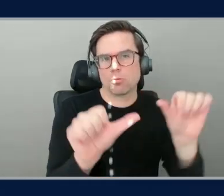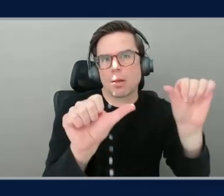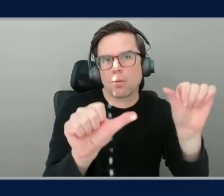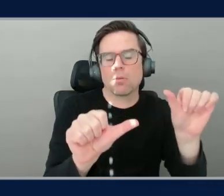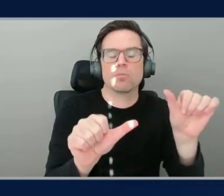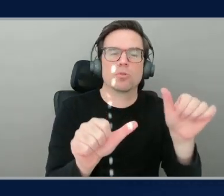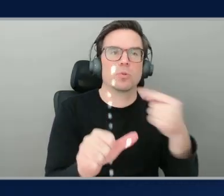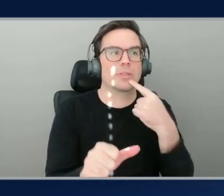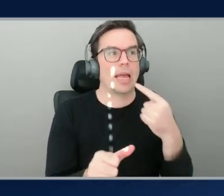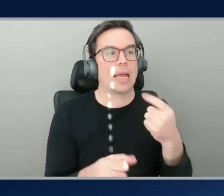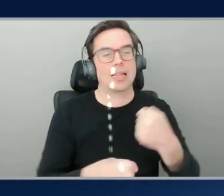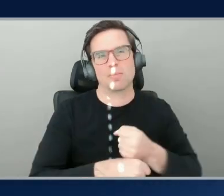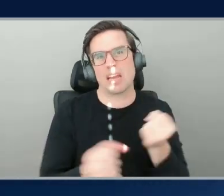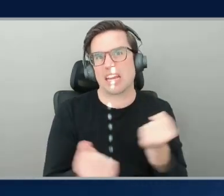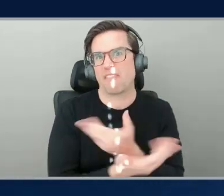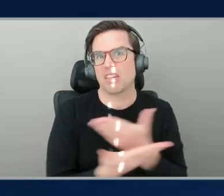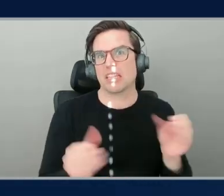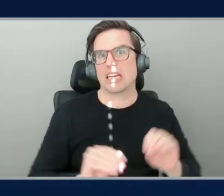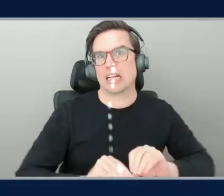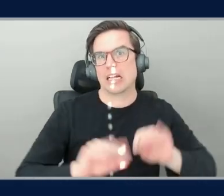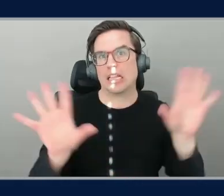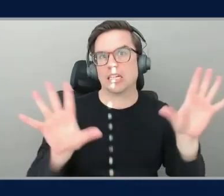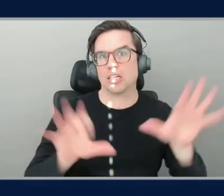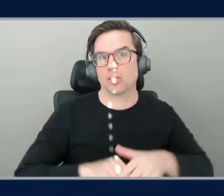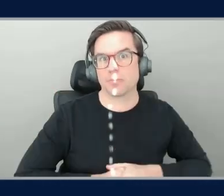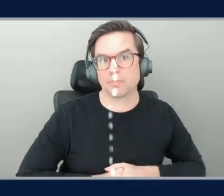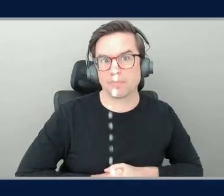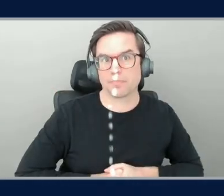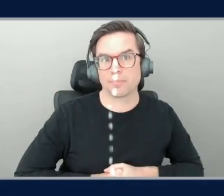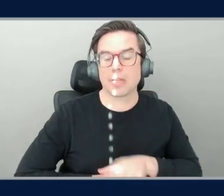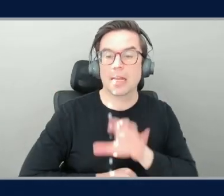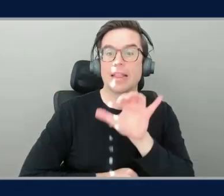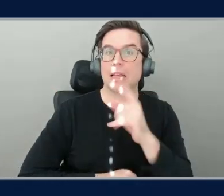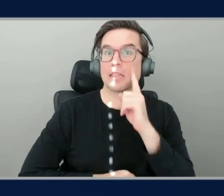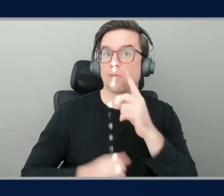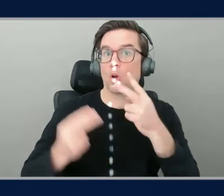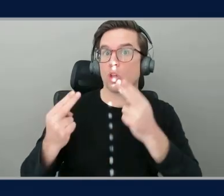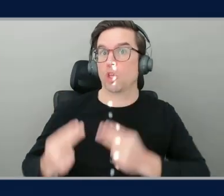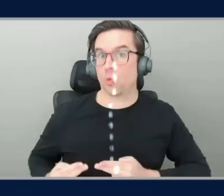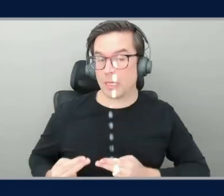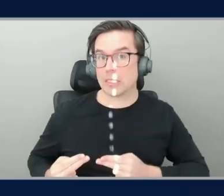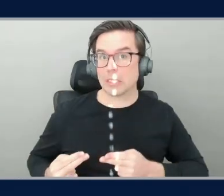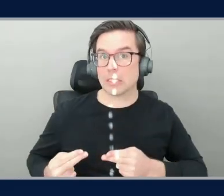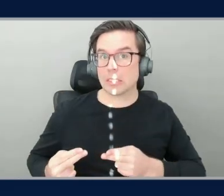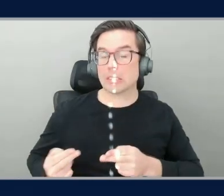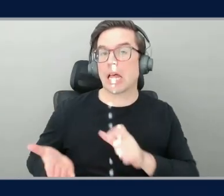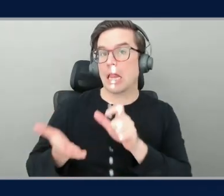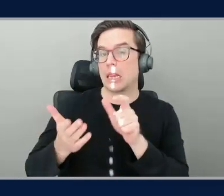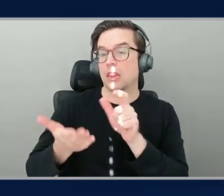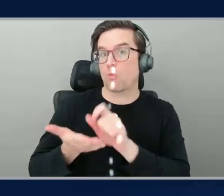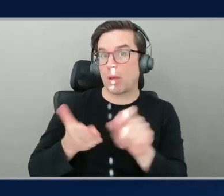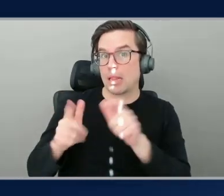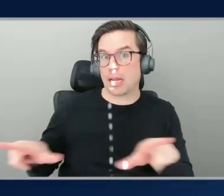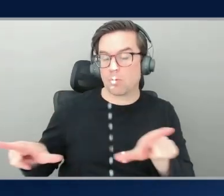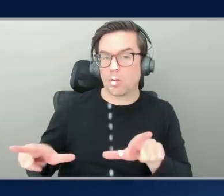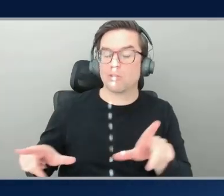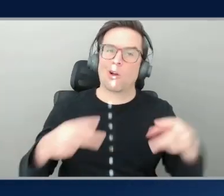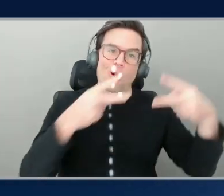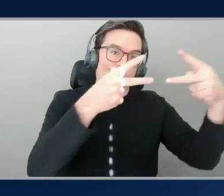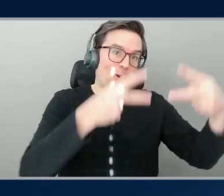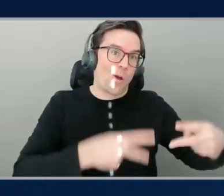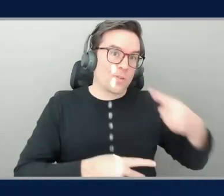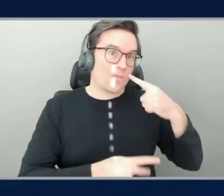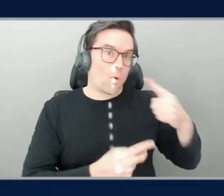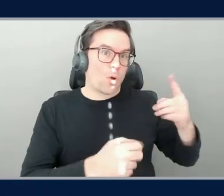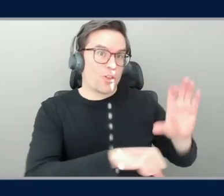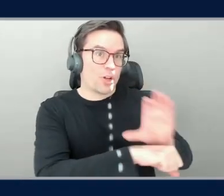clear. And we said, well, that is for the humans and the code is for the computer. As I start to think about Gen AI and